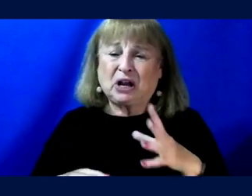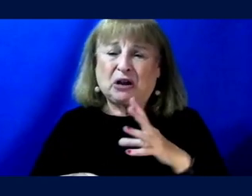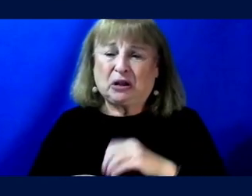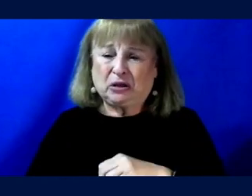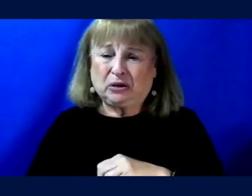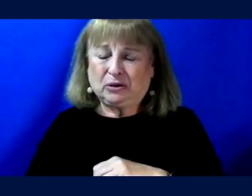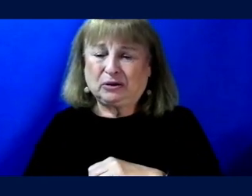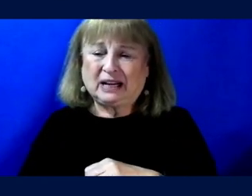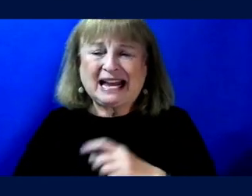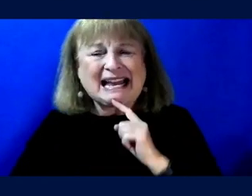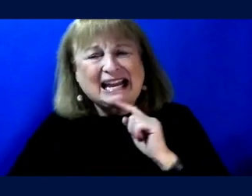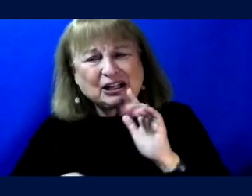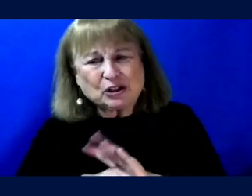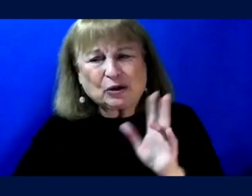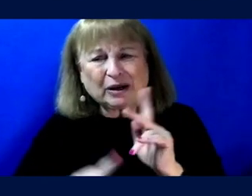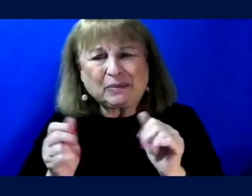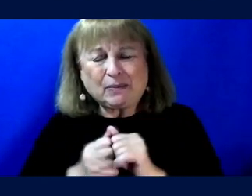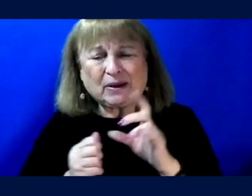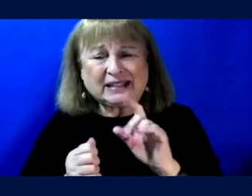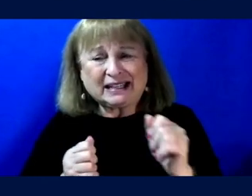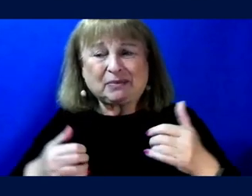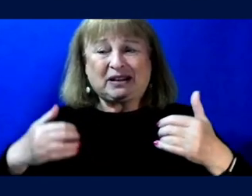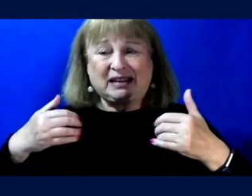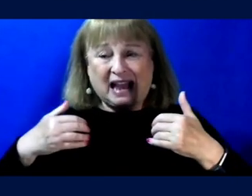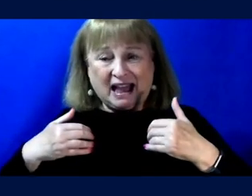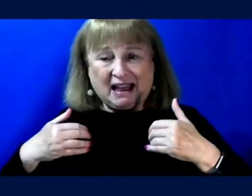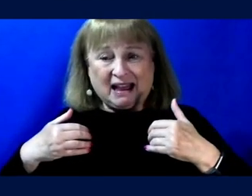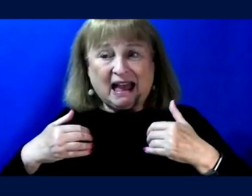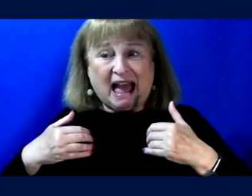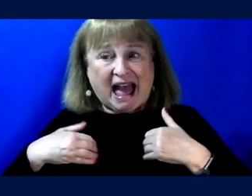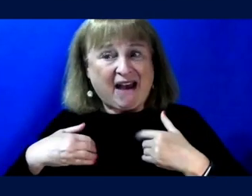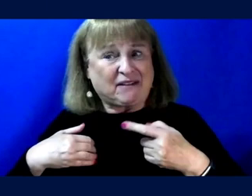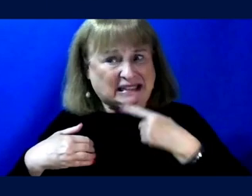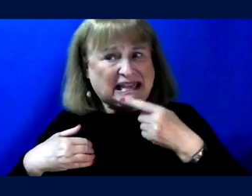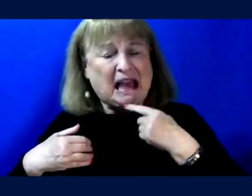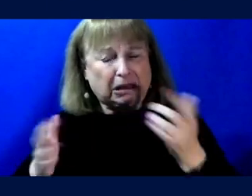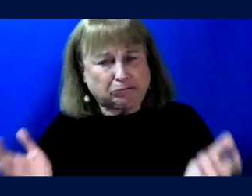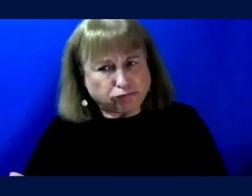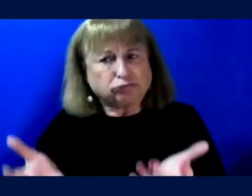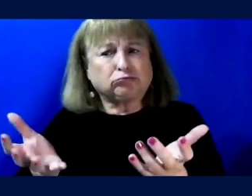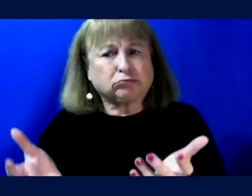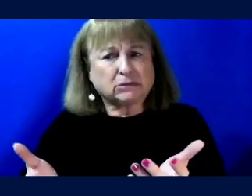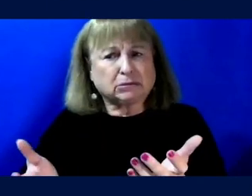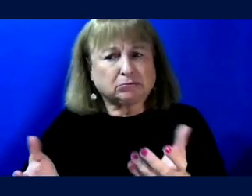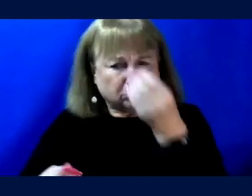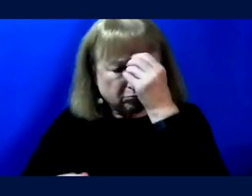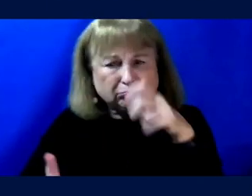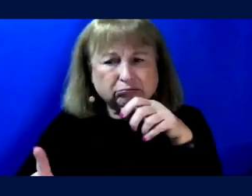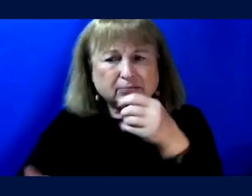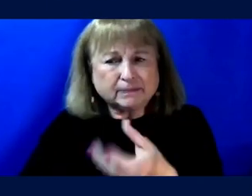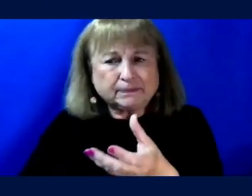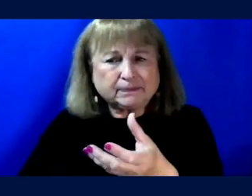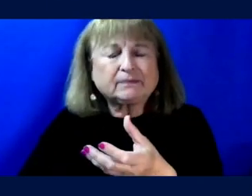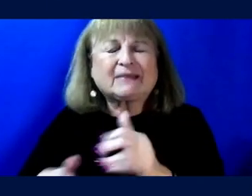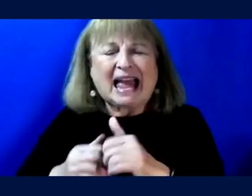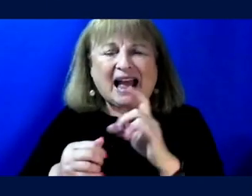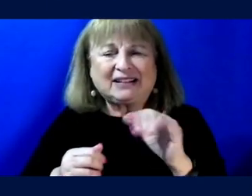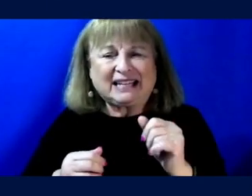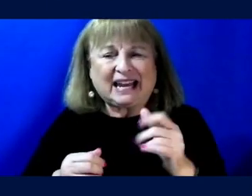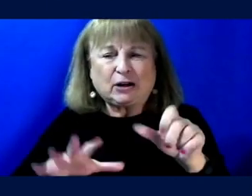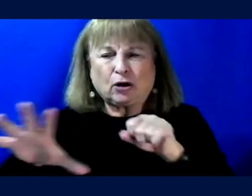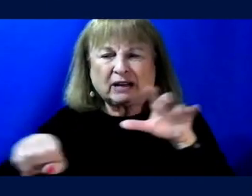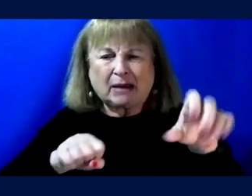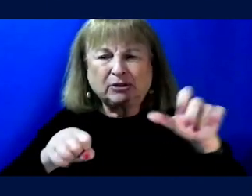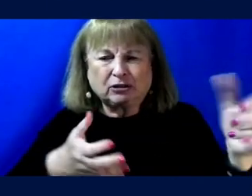ensuring people with disabilities have say in how that data, uh, how those data are being captured